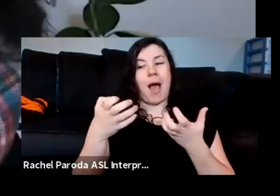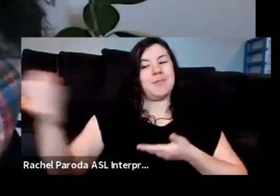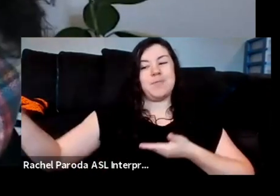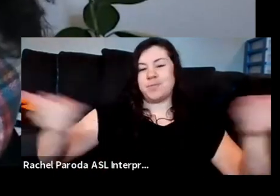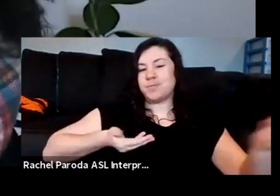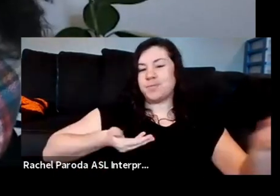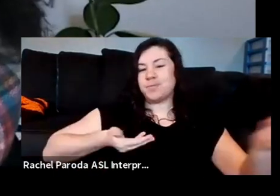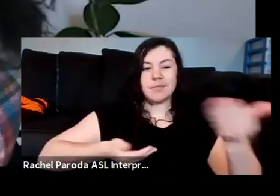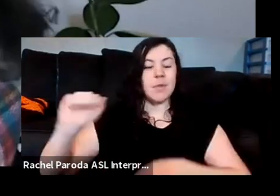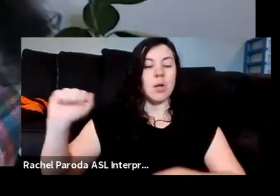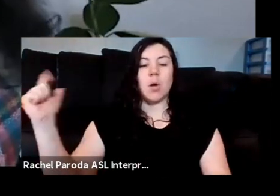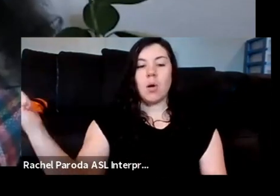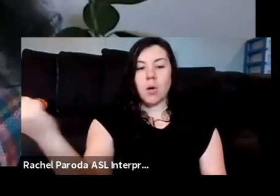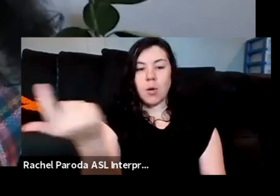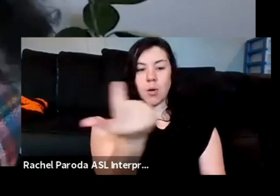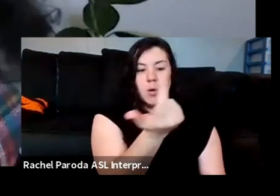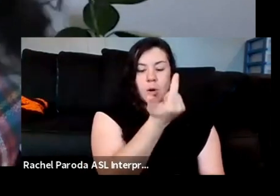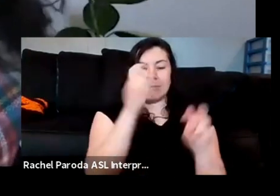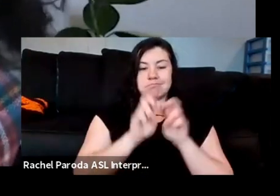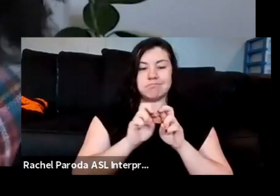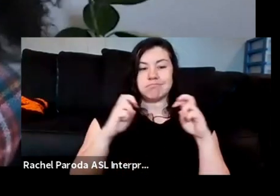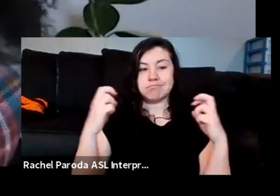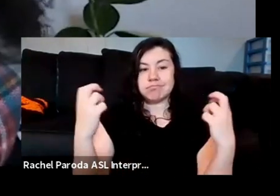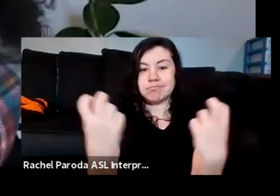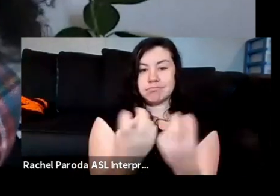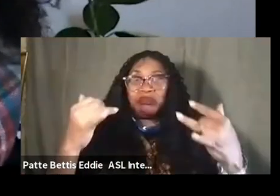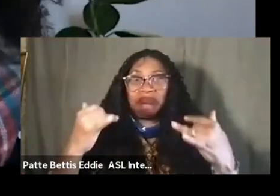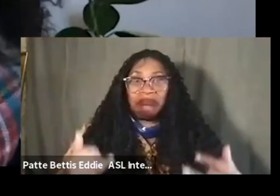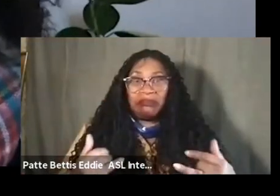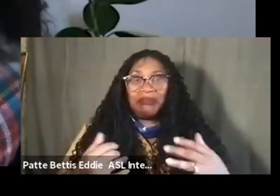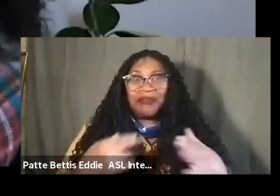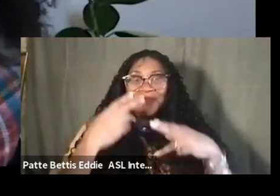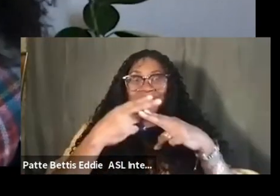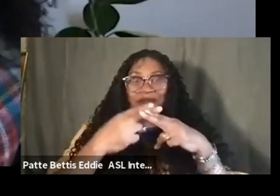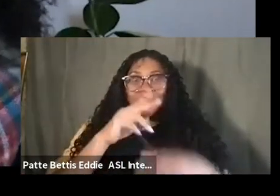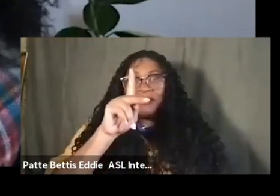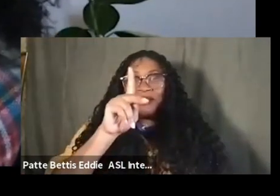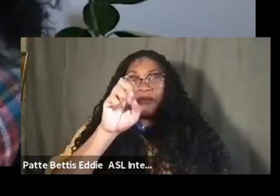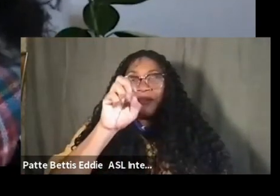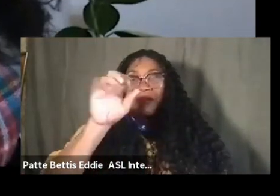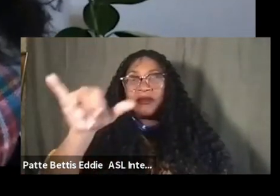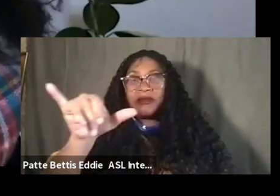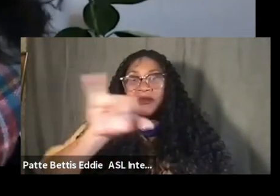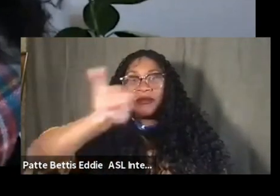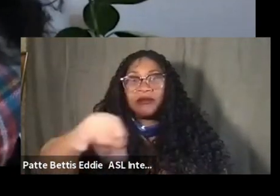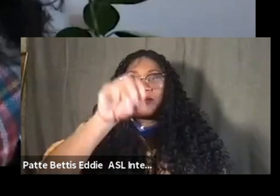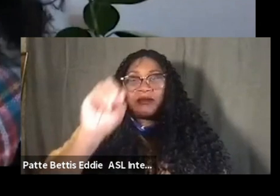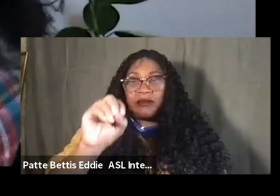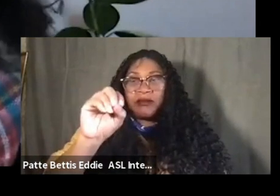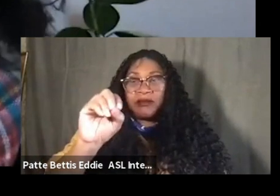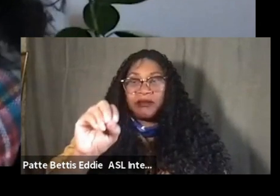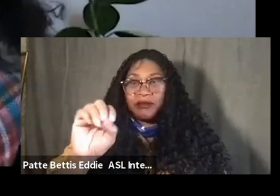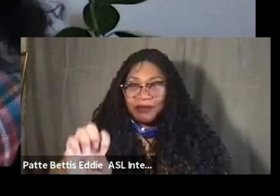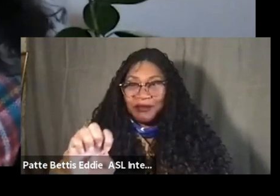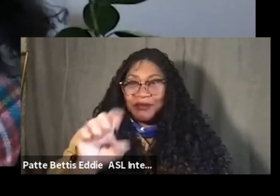to our roundtable this afternoon. I'm Keijo Lee. I'm currently the Assistant Director of Academic